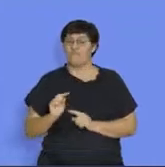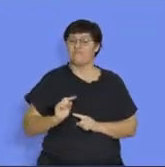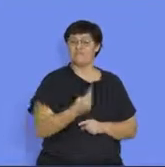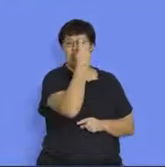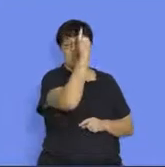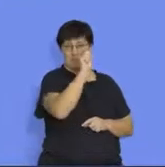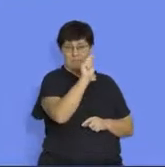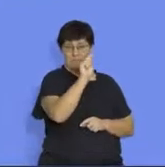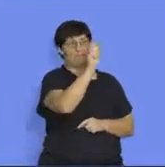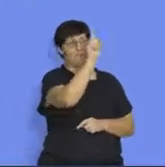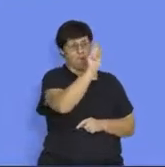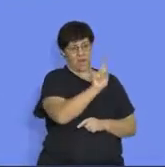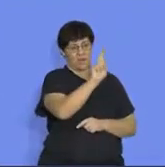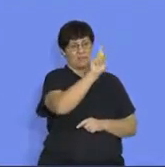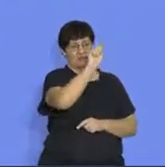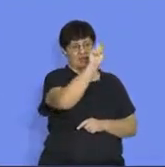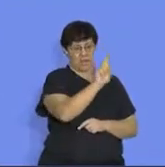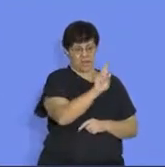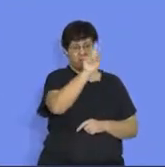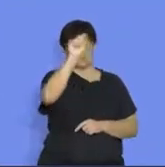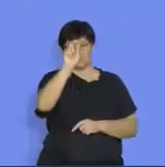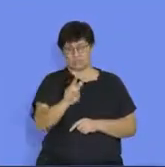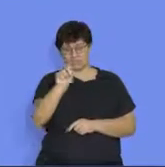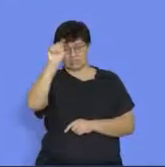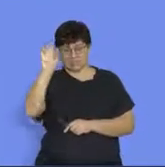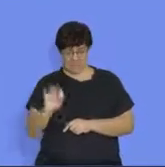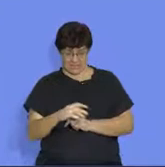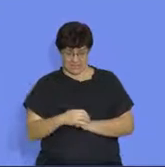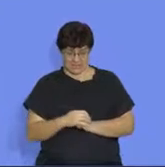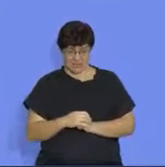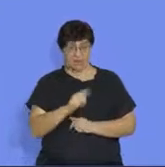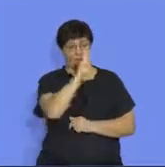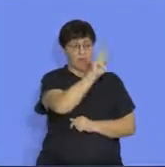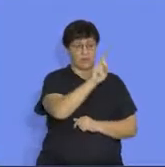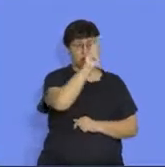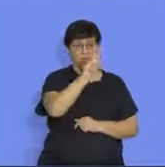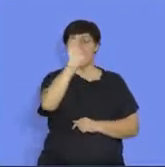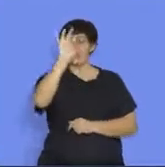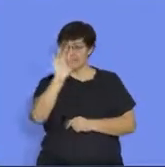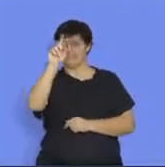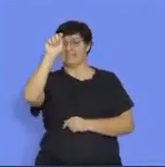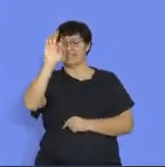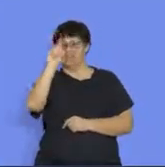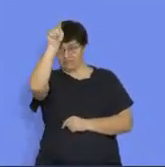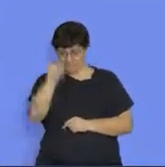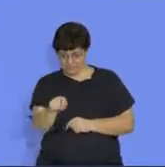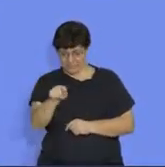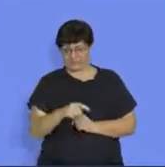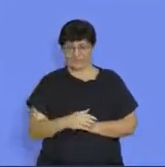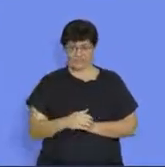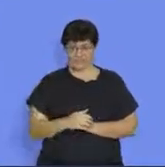term of the pattern. T3 will be the third term of the pattern.